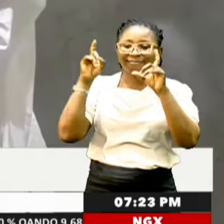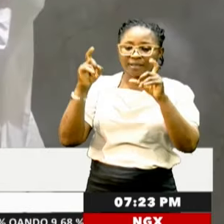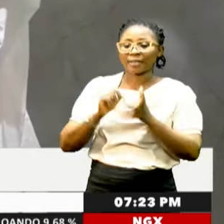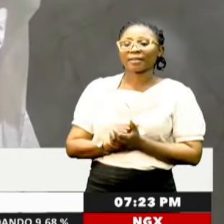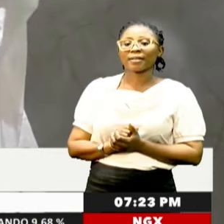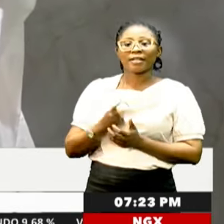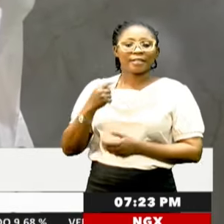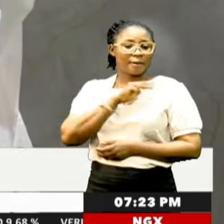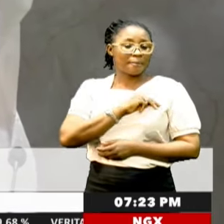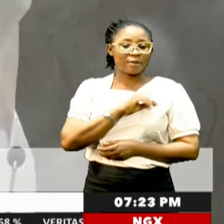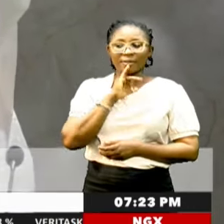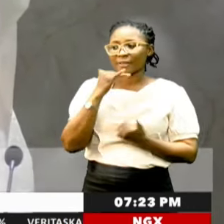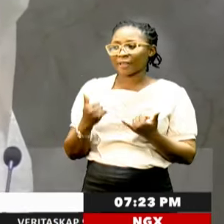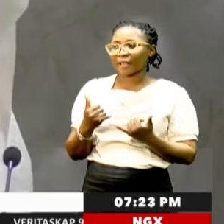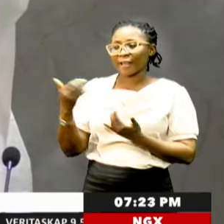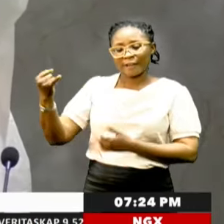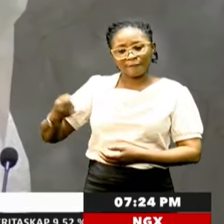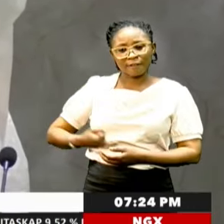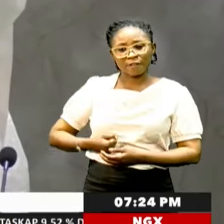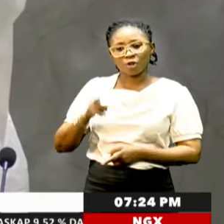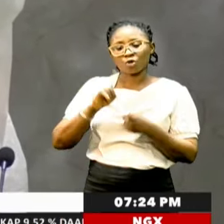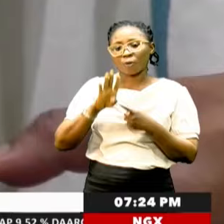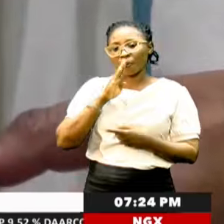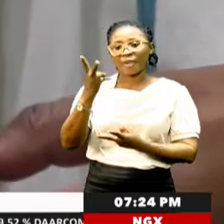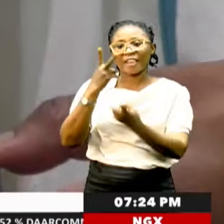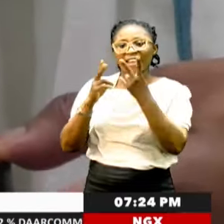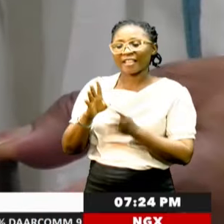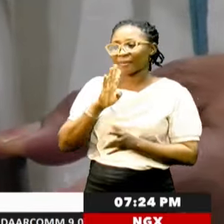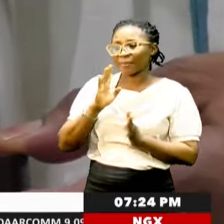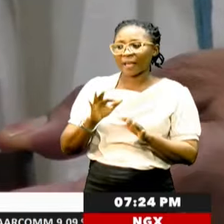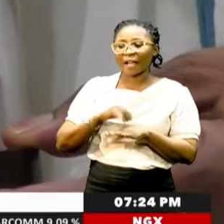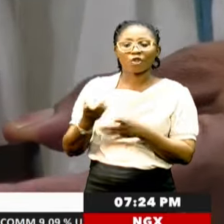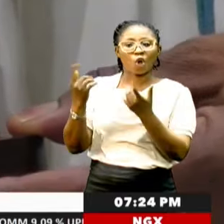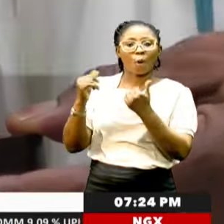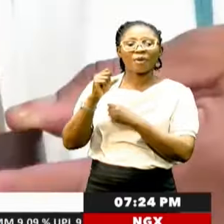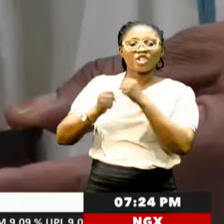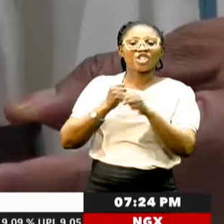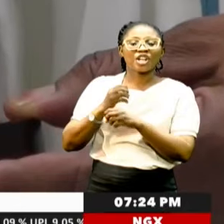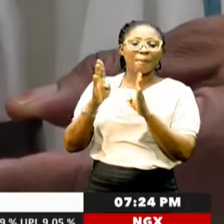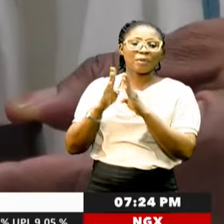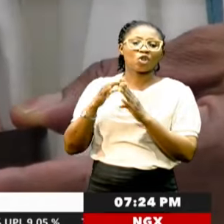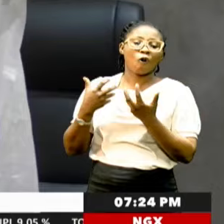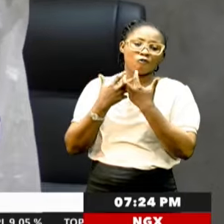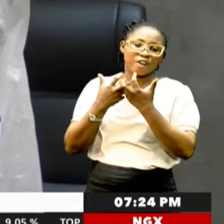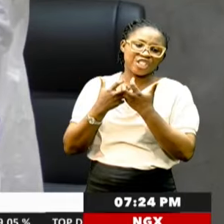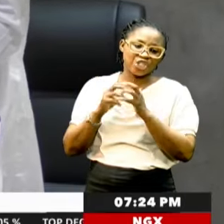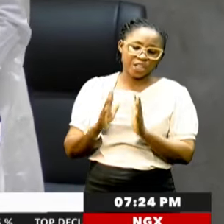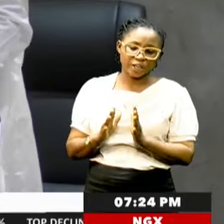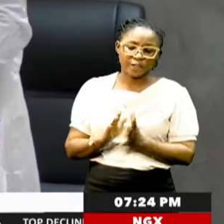The minister is therefore invited to be a guest speaker at the forthcoming annual meeting of the engineers.